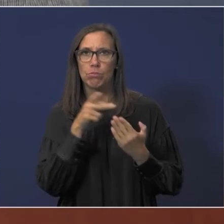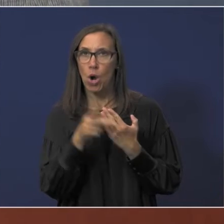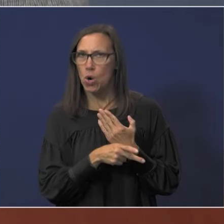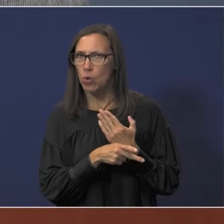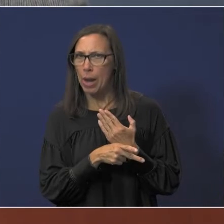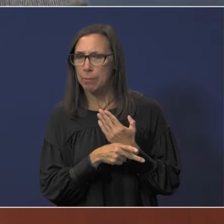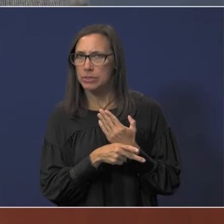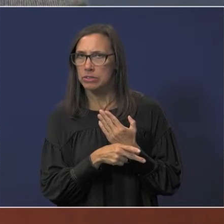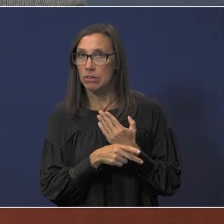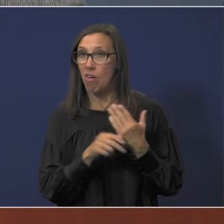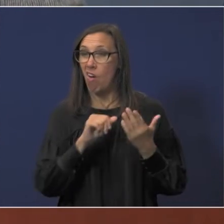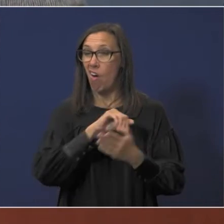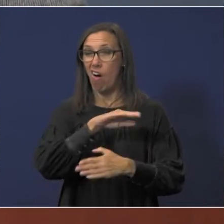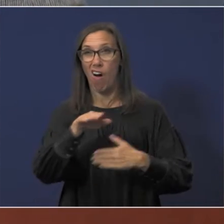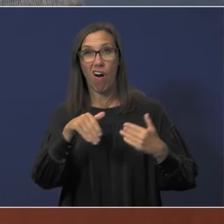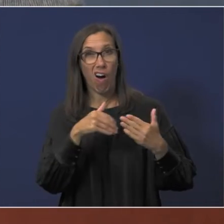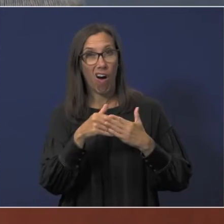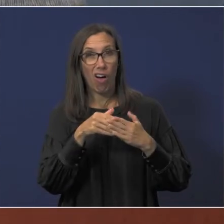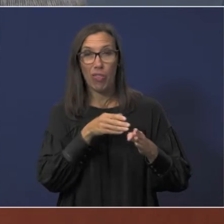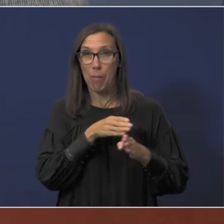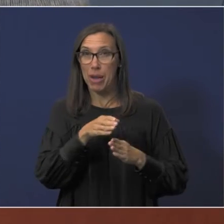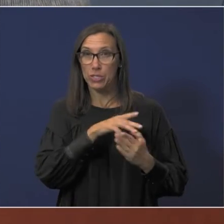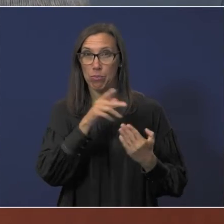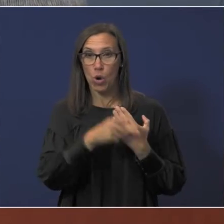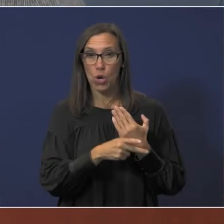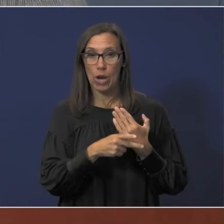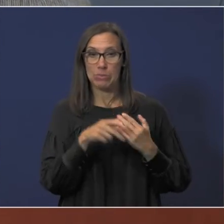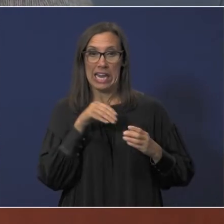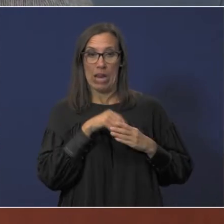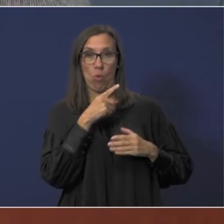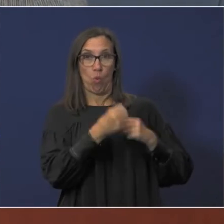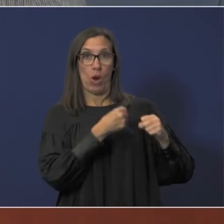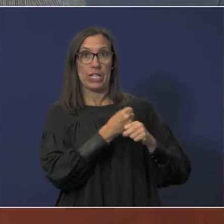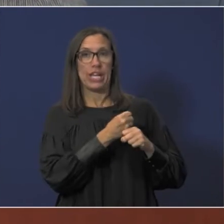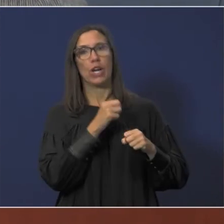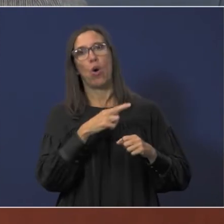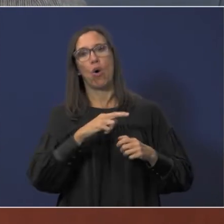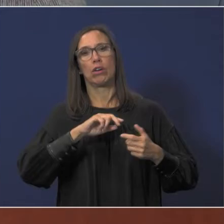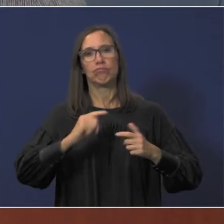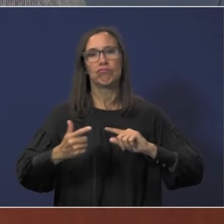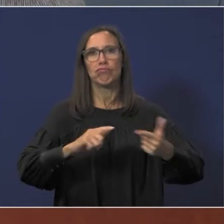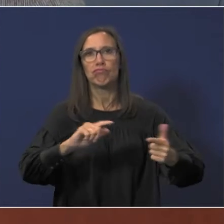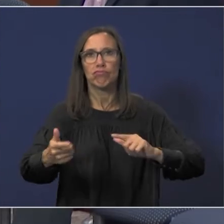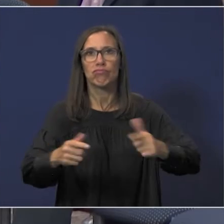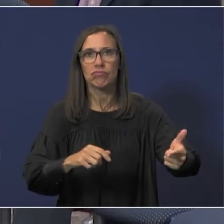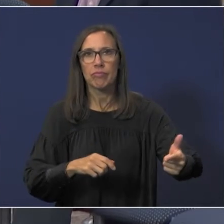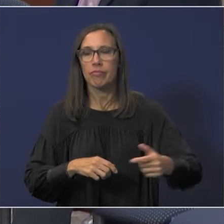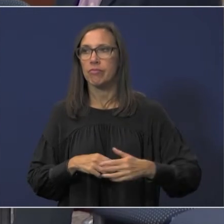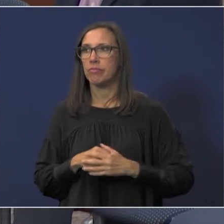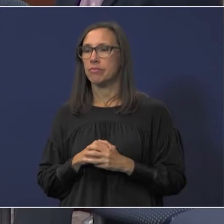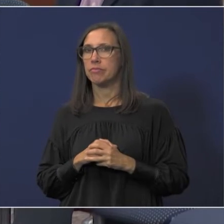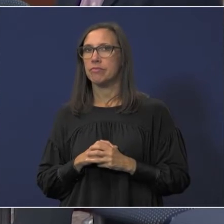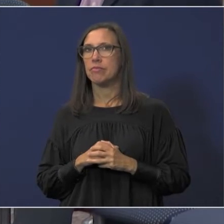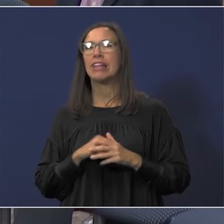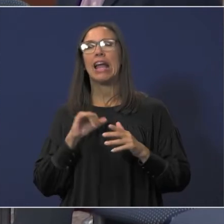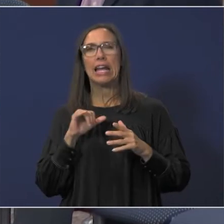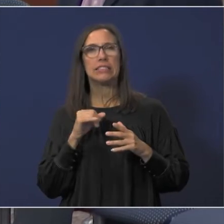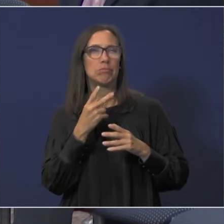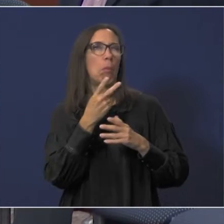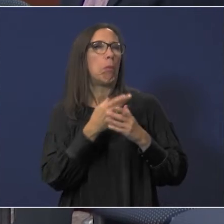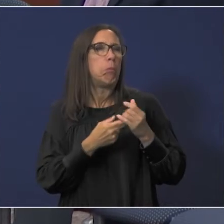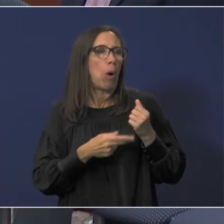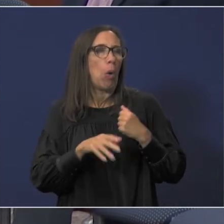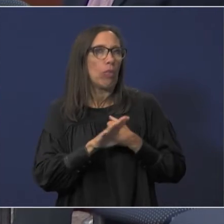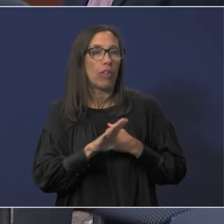do you audit all the major programs in one year or do you do this on a rotating basis yes sir so it's a it's a combination so